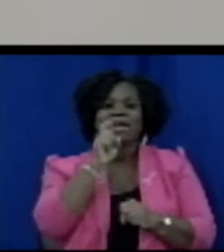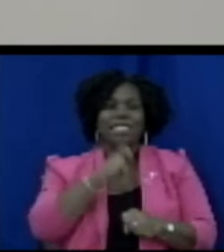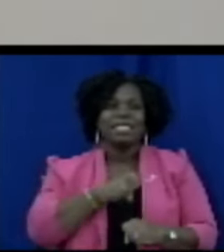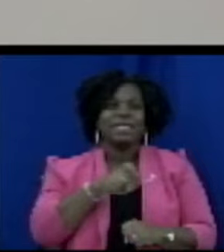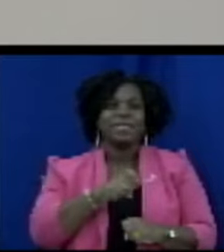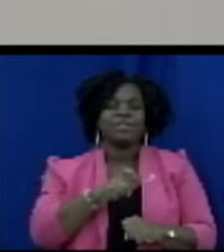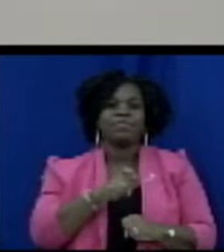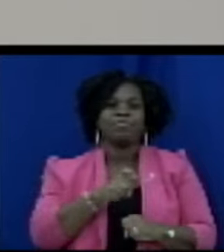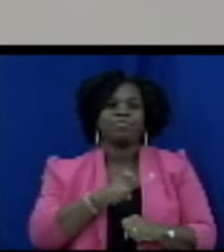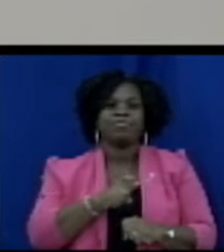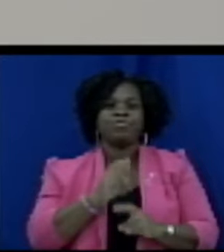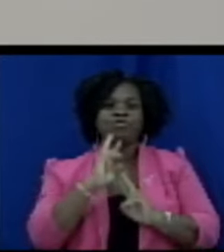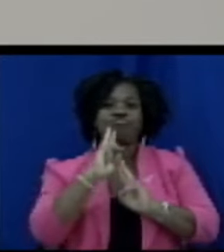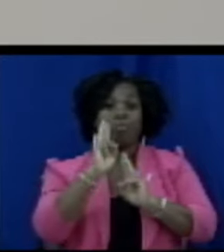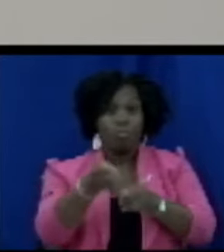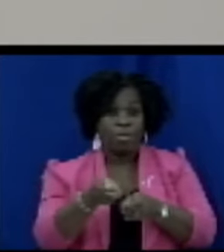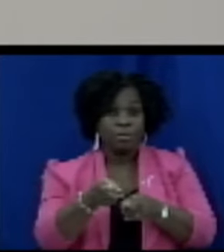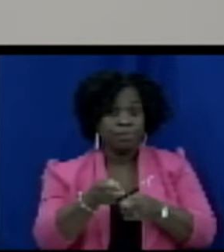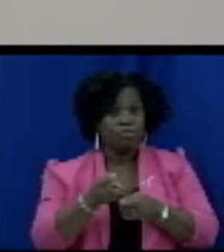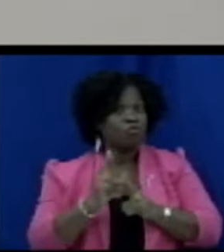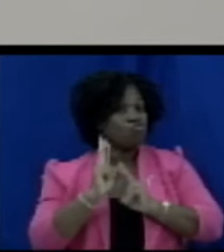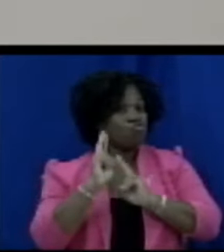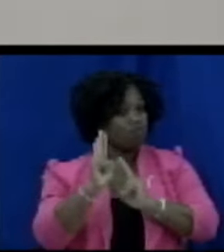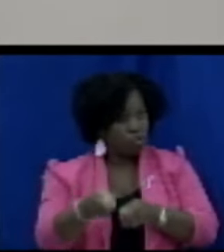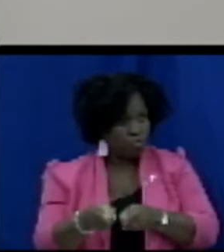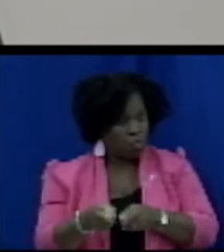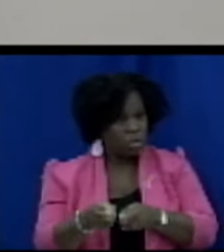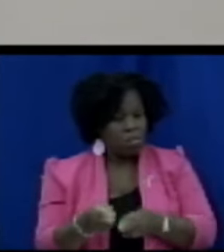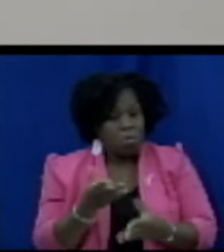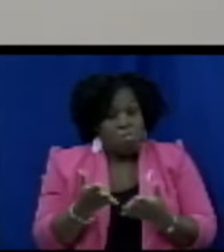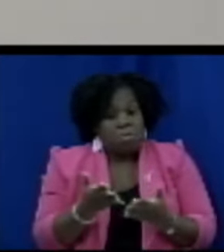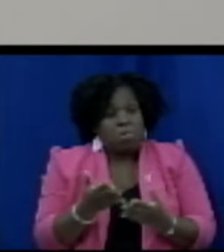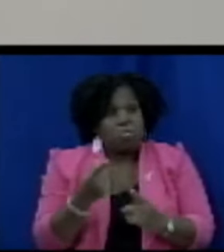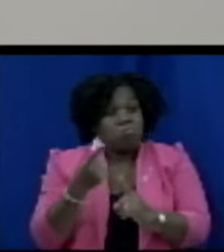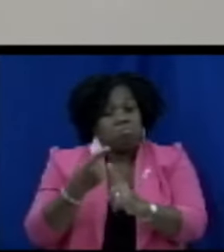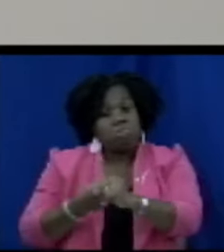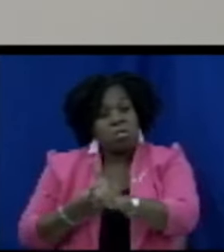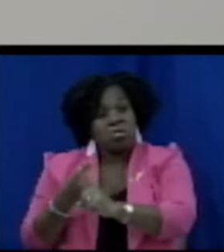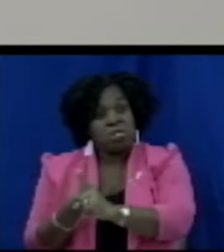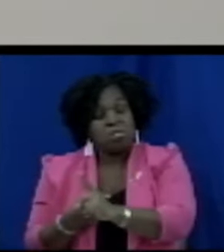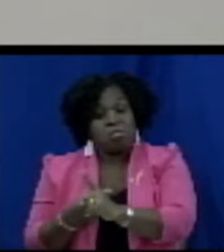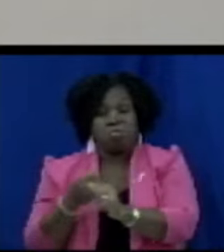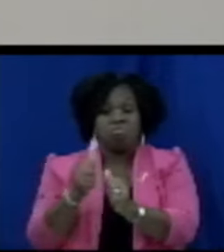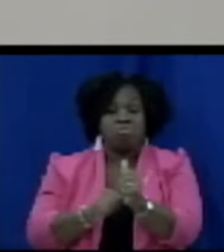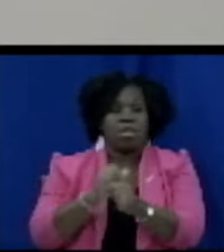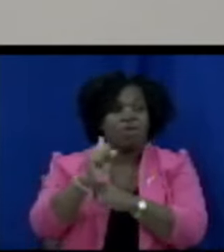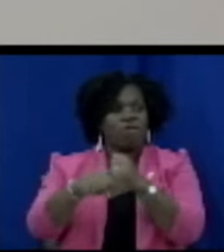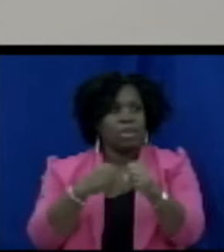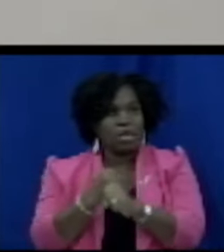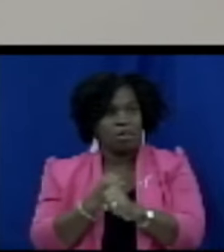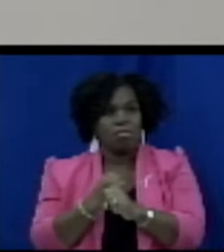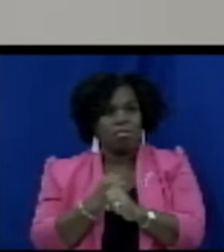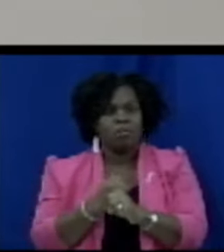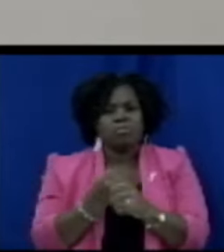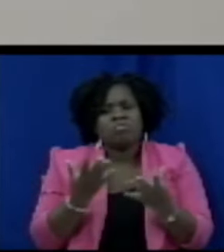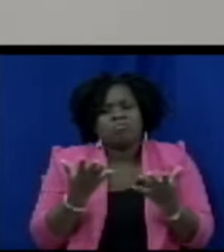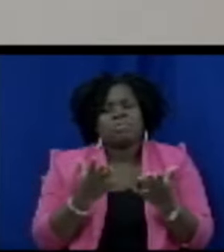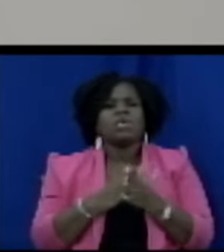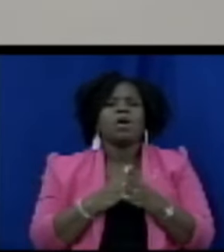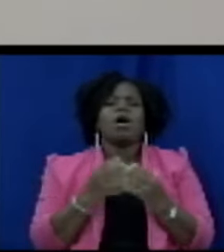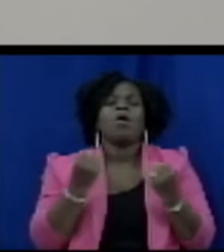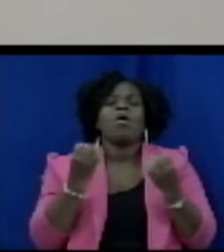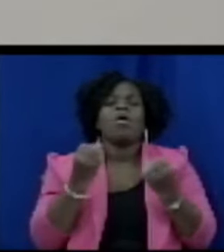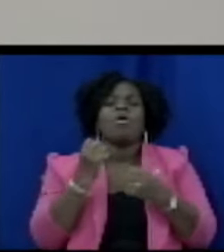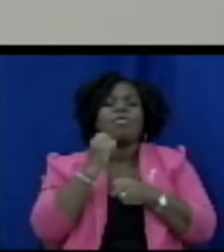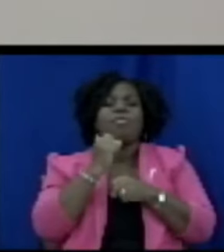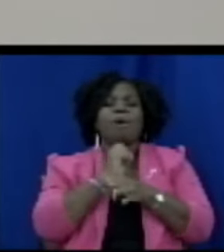whether monthly annually of numbers meaning how many businesses I don't want to get the name of the